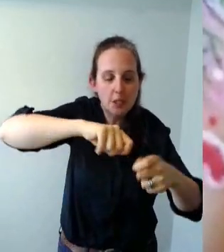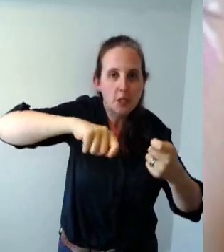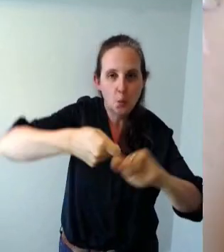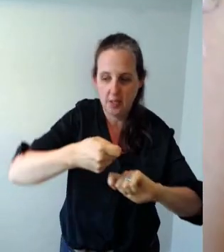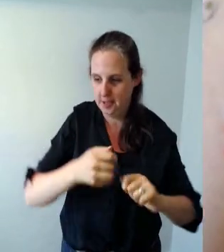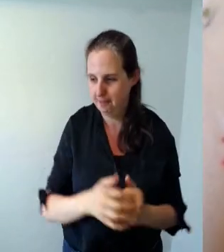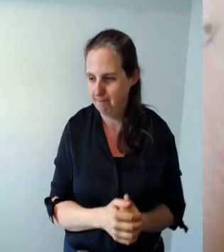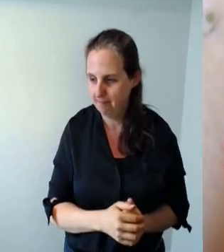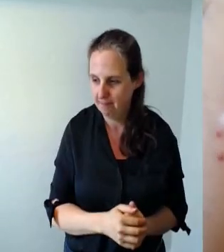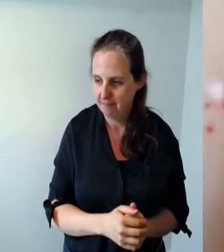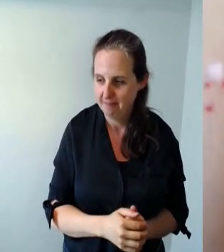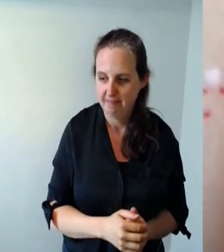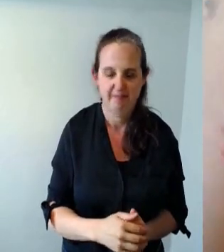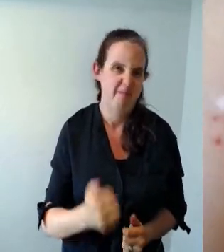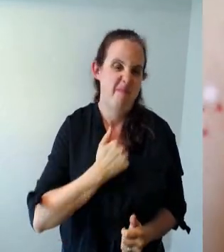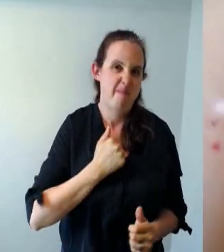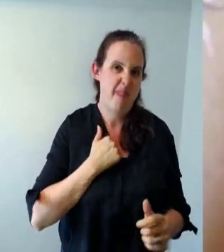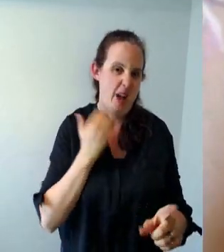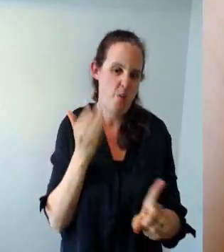there we go